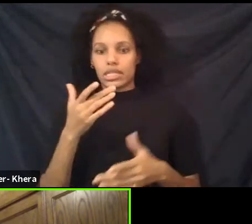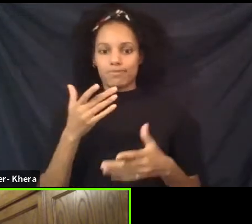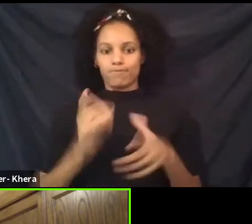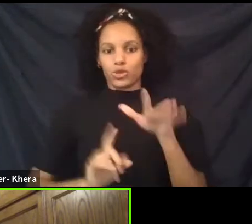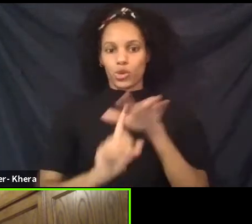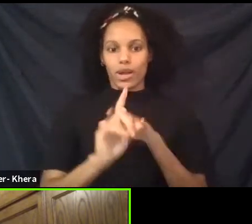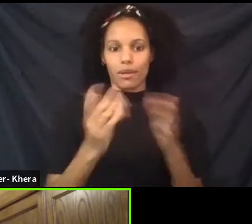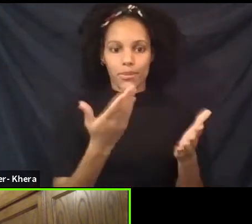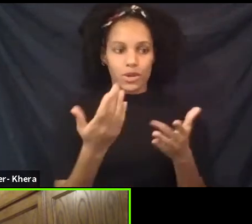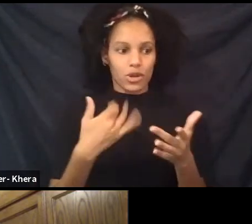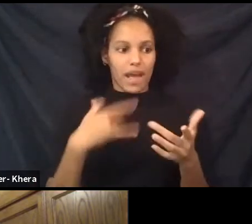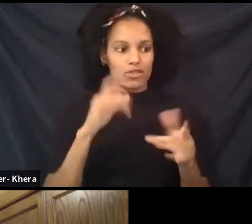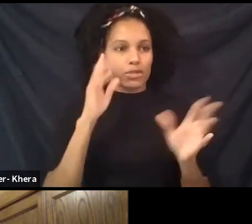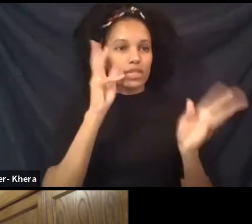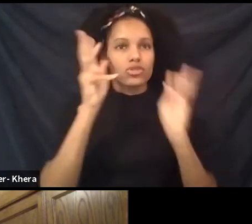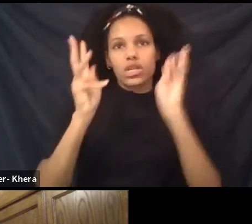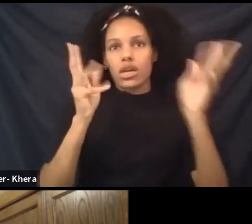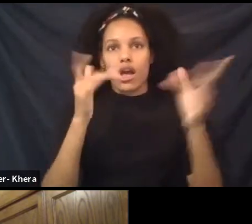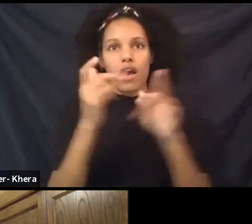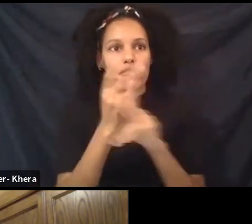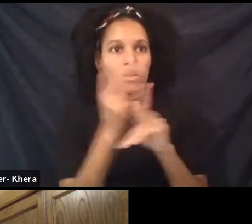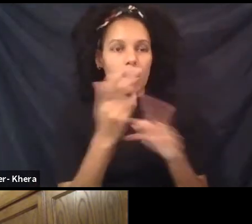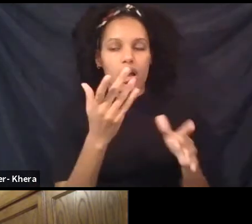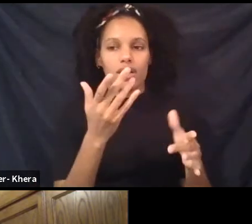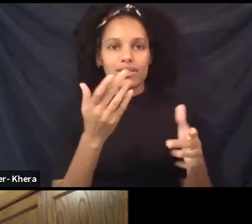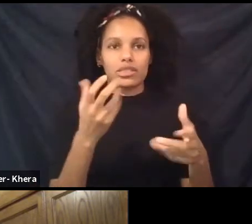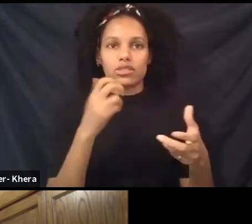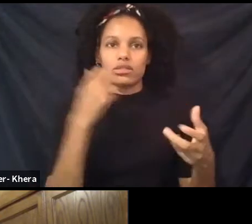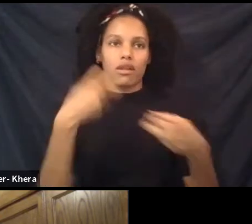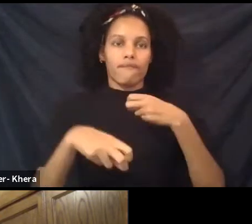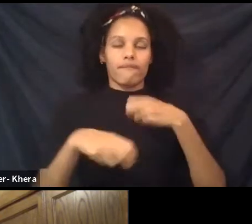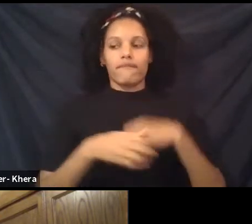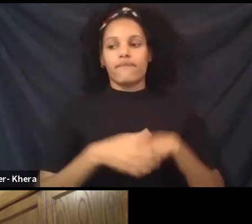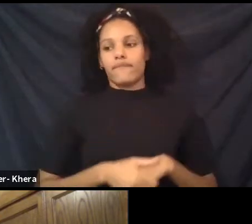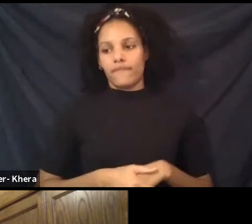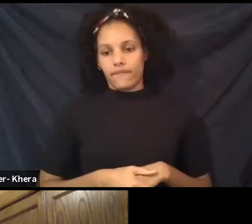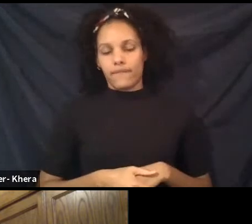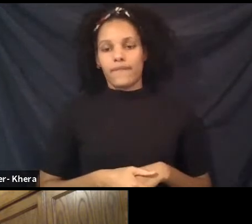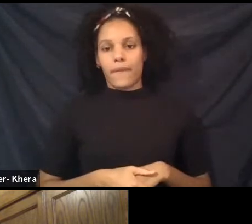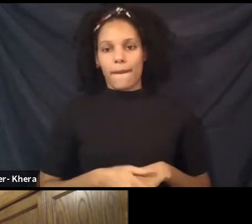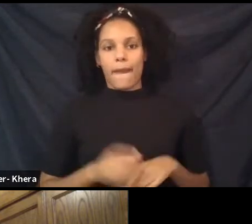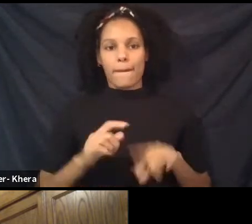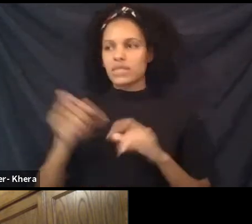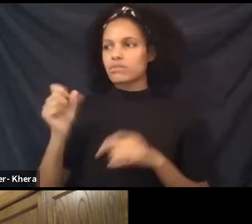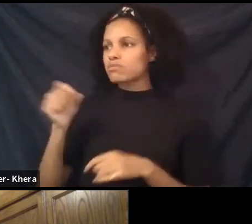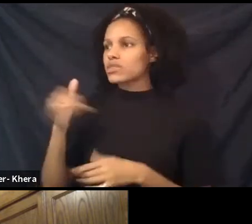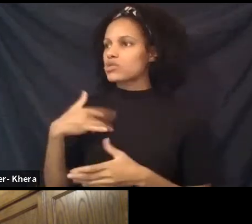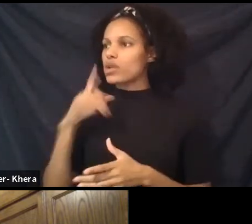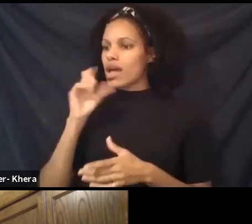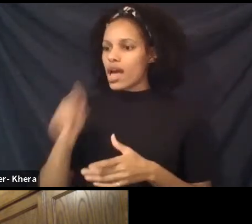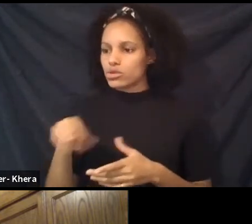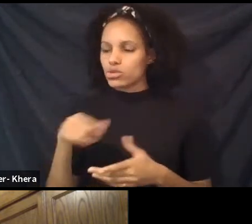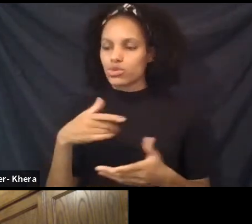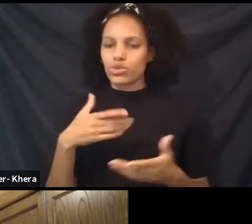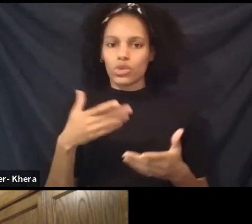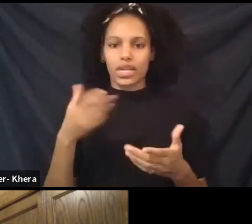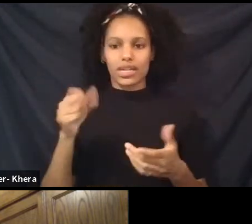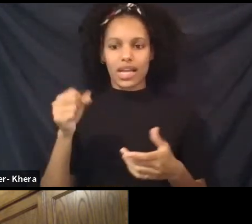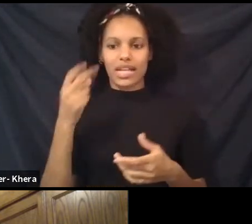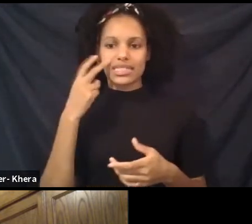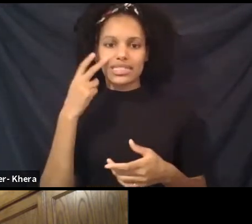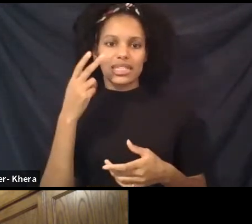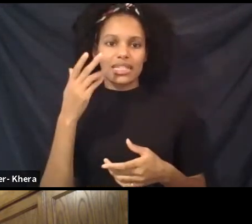the beginning. And that's something that I did want, I thought to ask you actually, because I've always seen you as a very creative